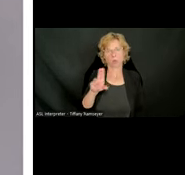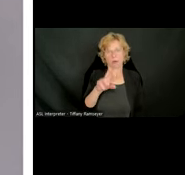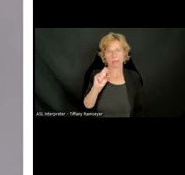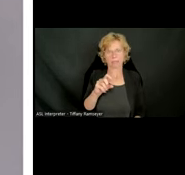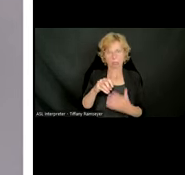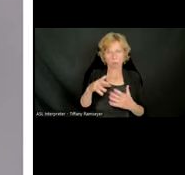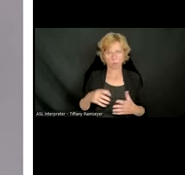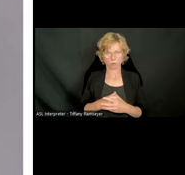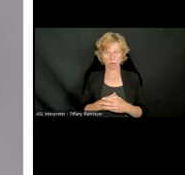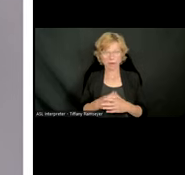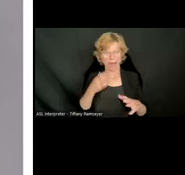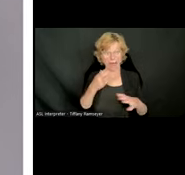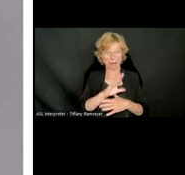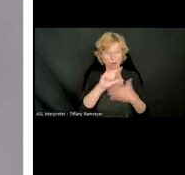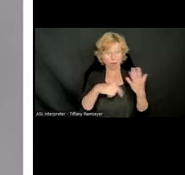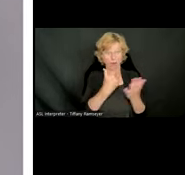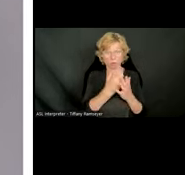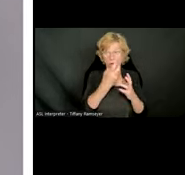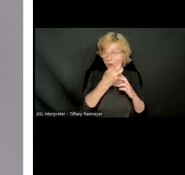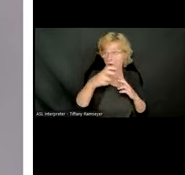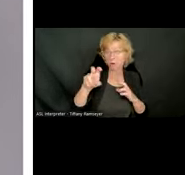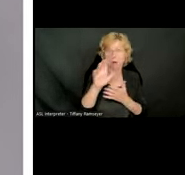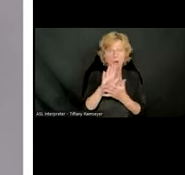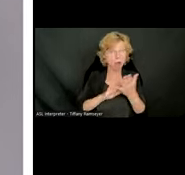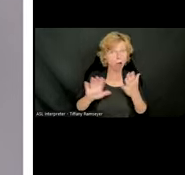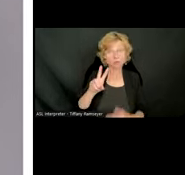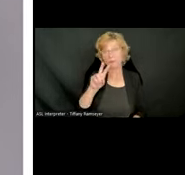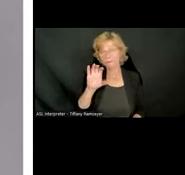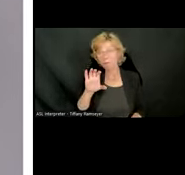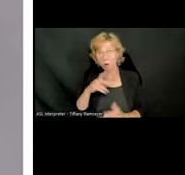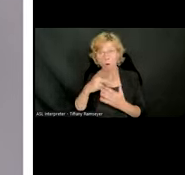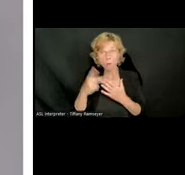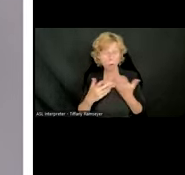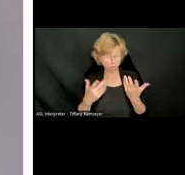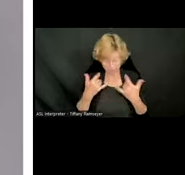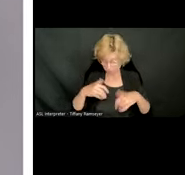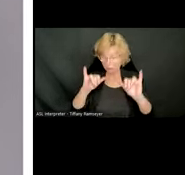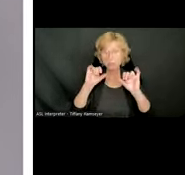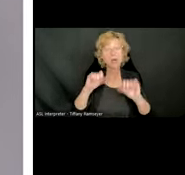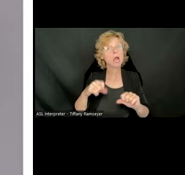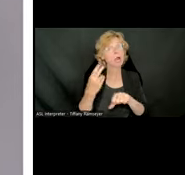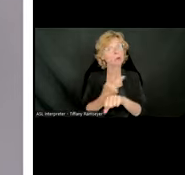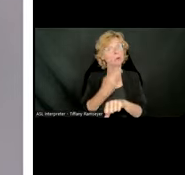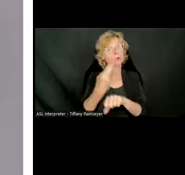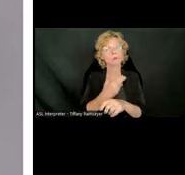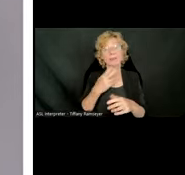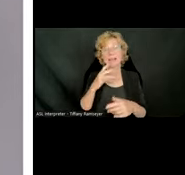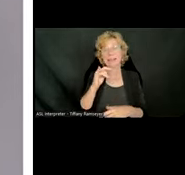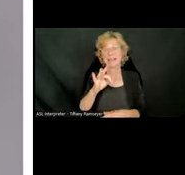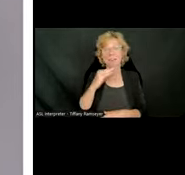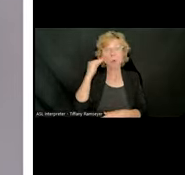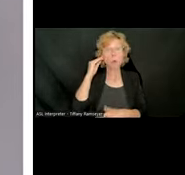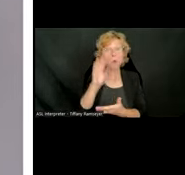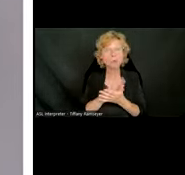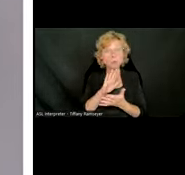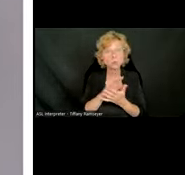graduate and head to college or into a vocational program as well. If they become a homeschool student or attend a more alternative school in your area, Bookshare